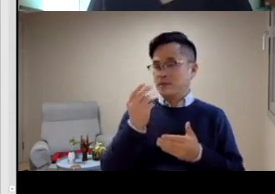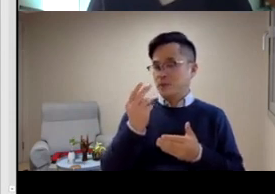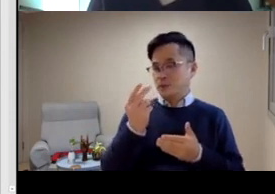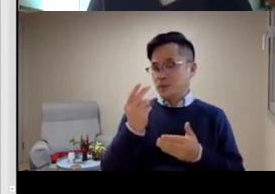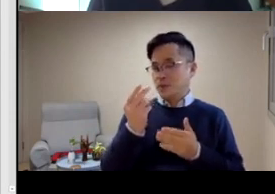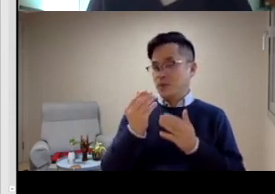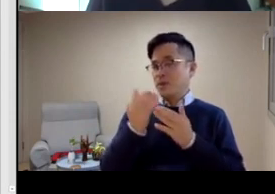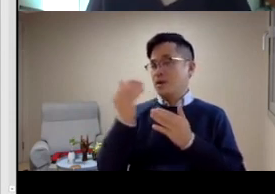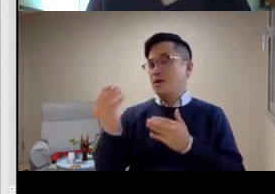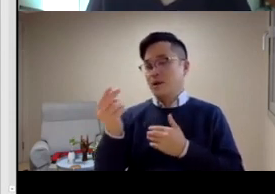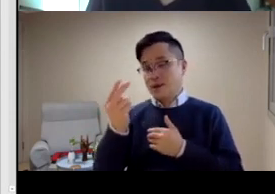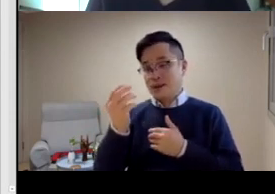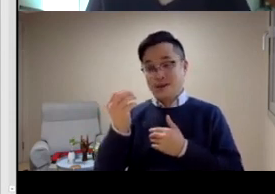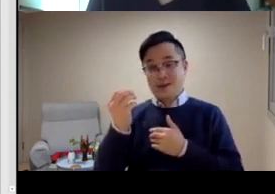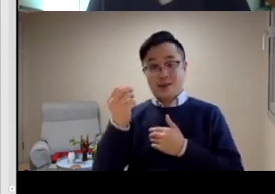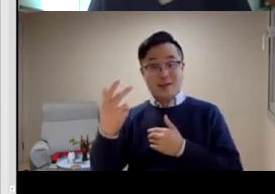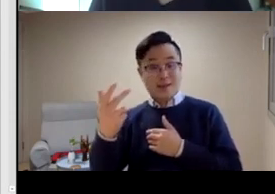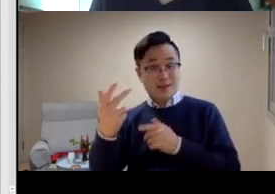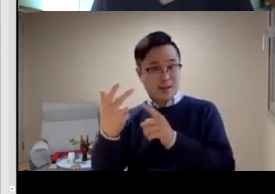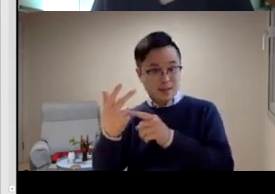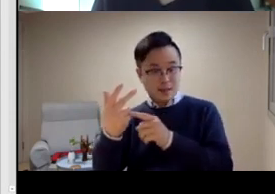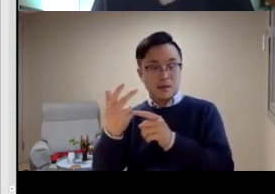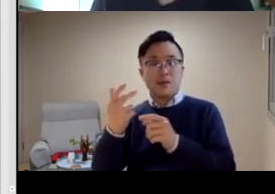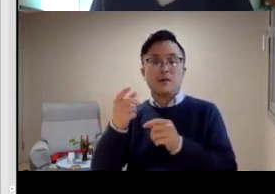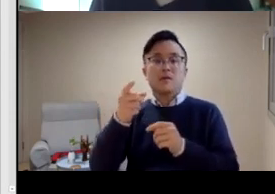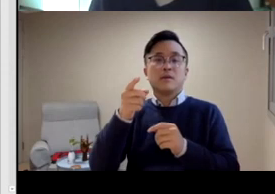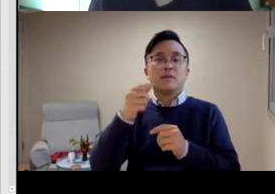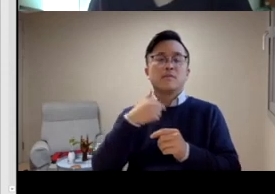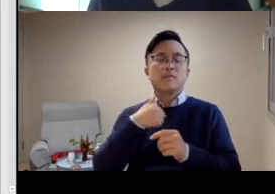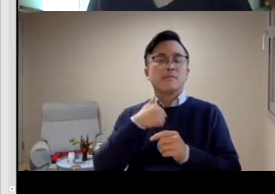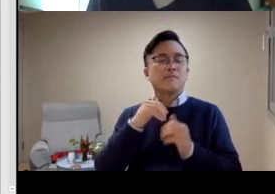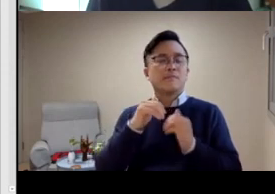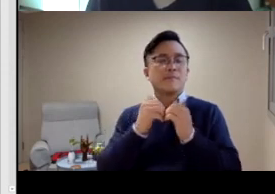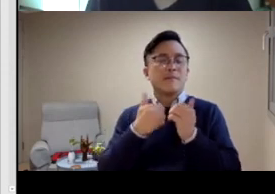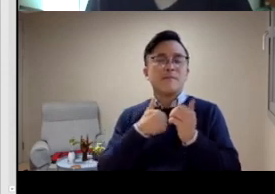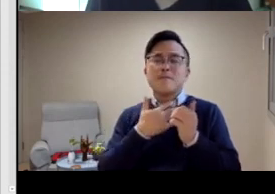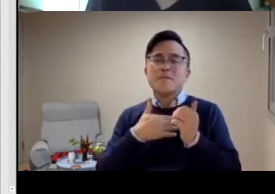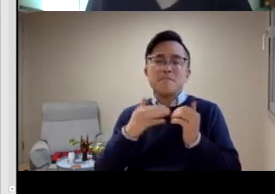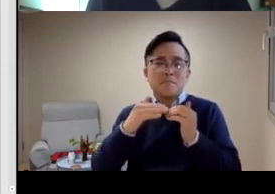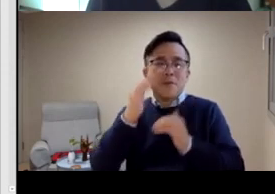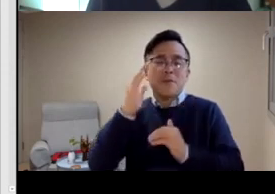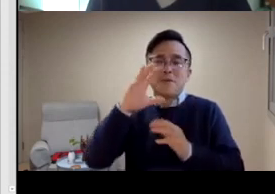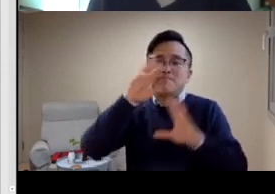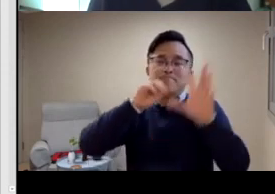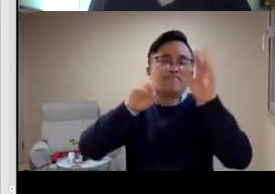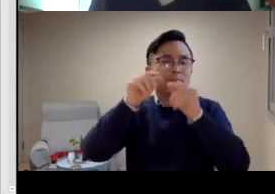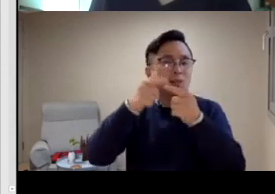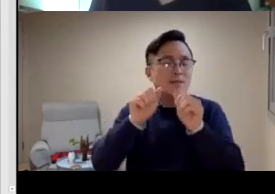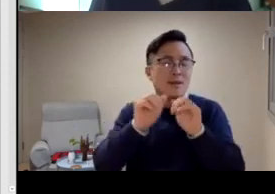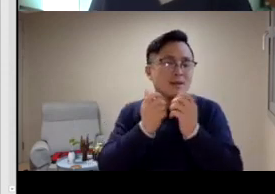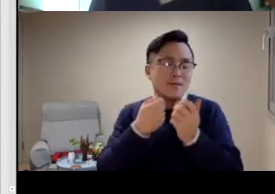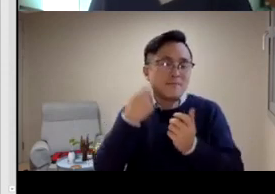So then things were going on. So then in 2002-2003,